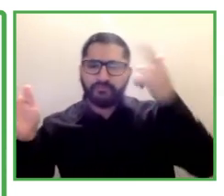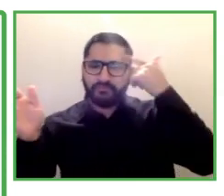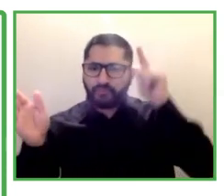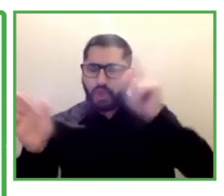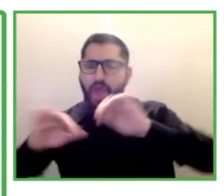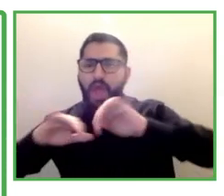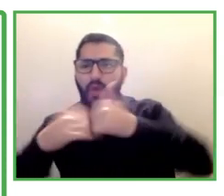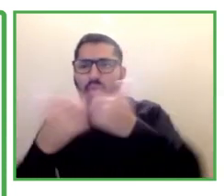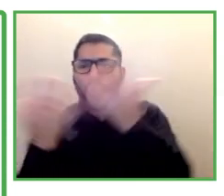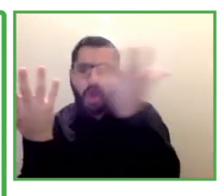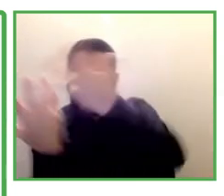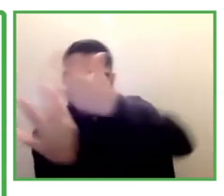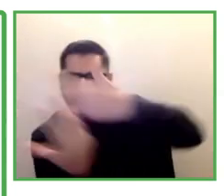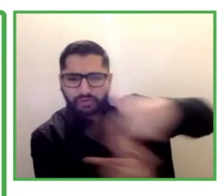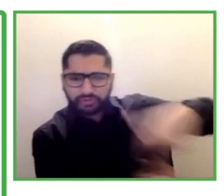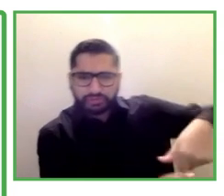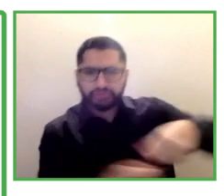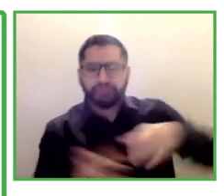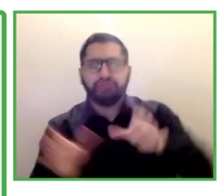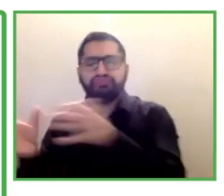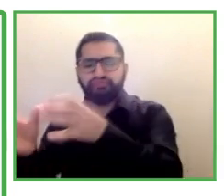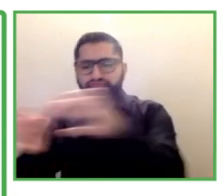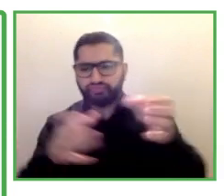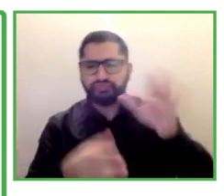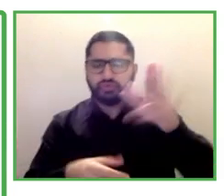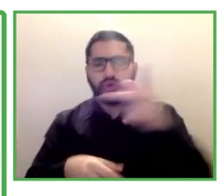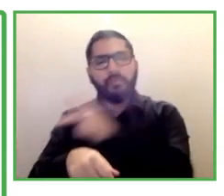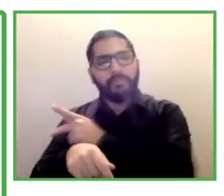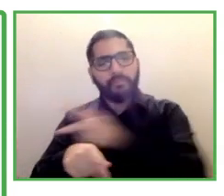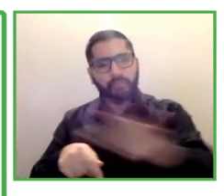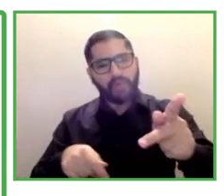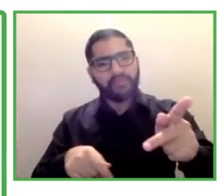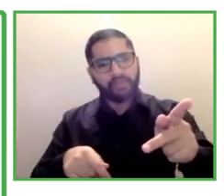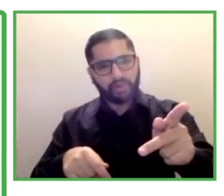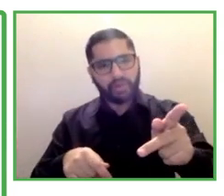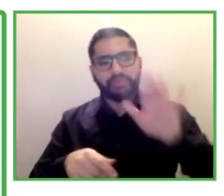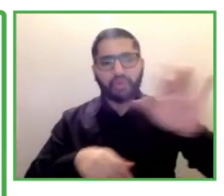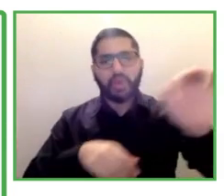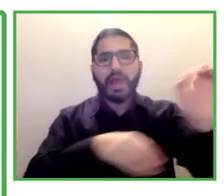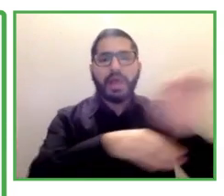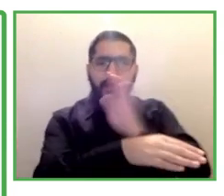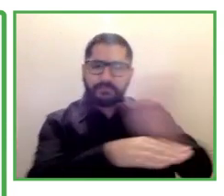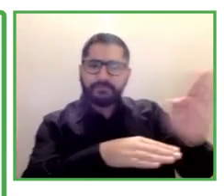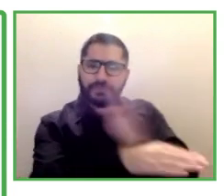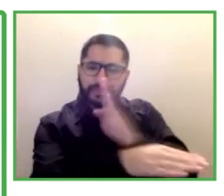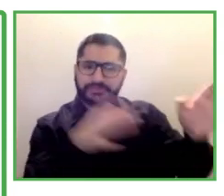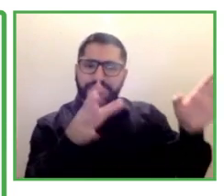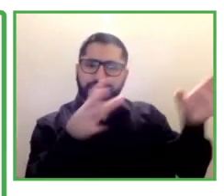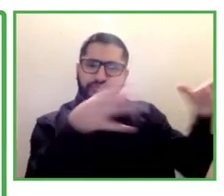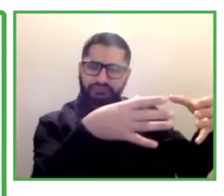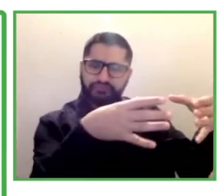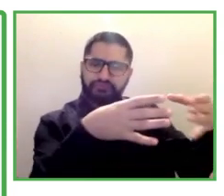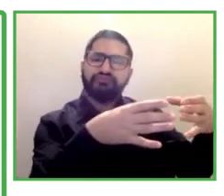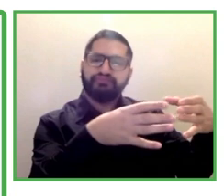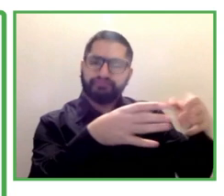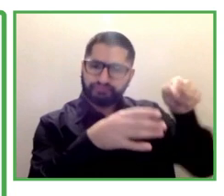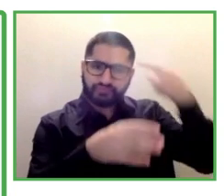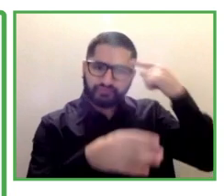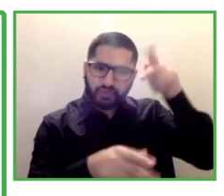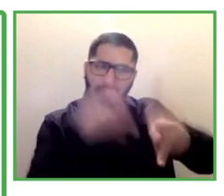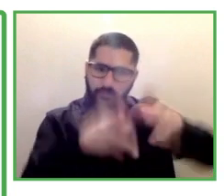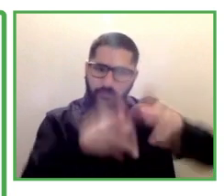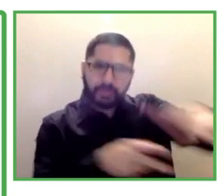with people with disabilities, and we will all share our experience firsthand from offering or